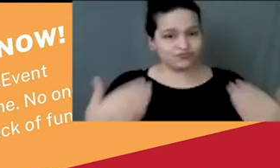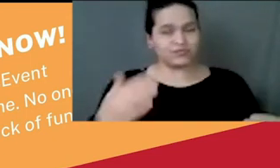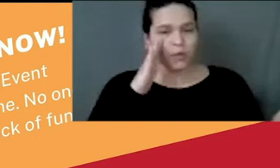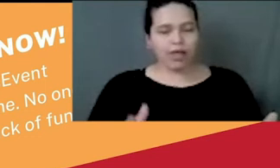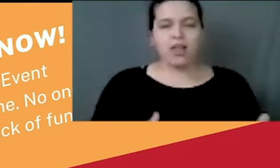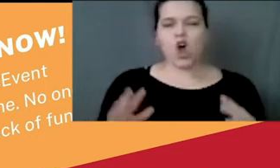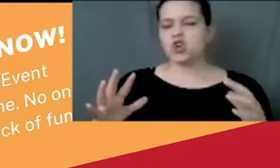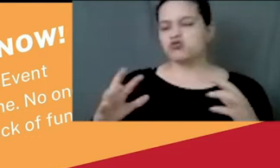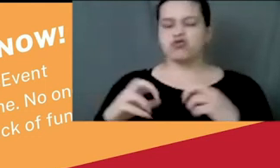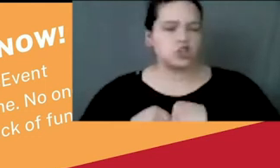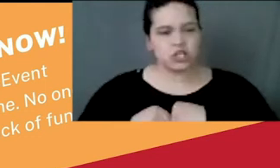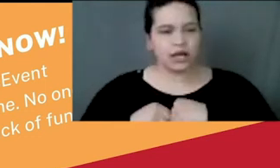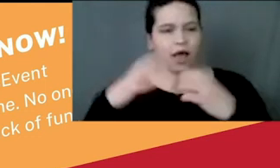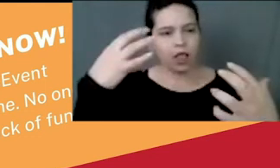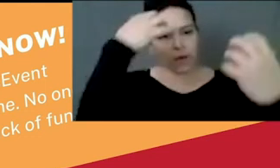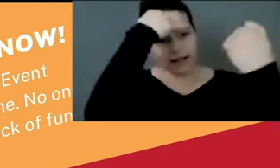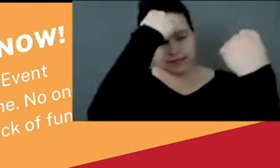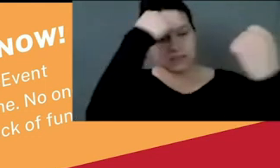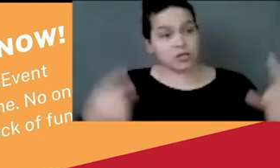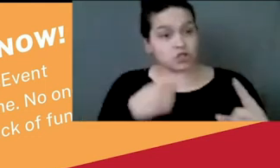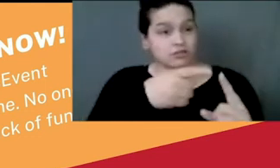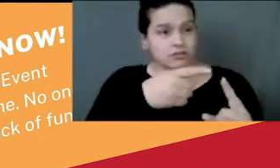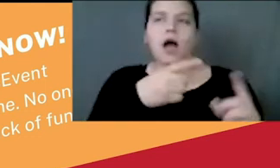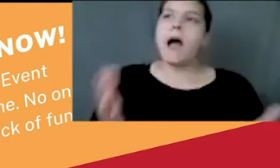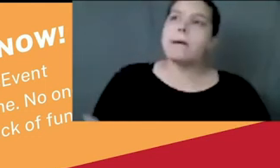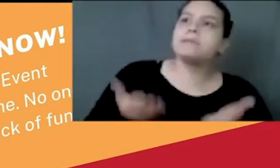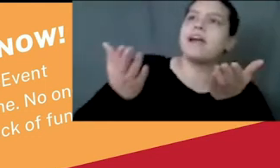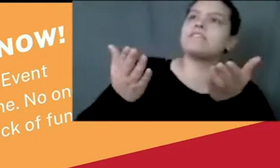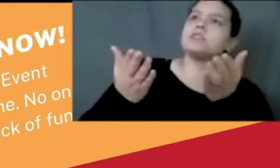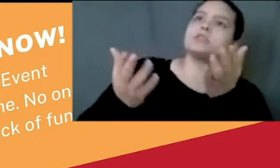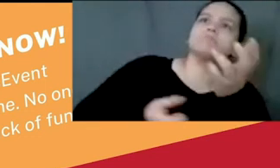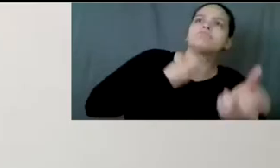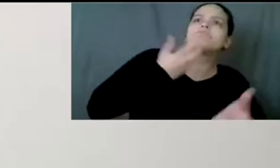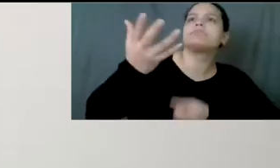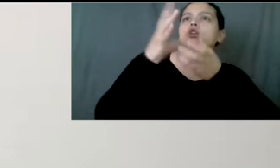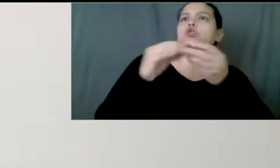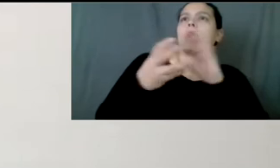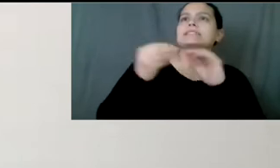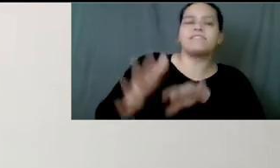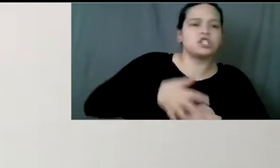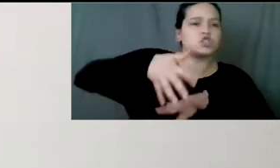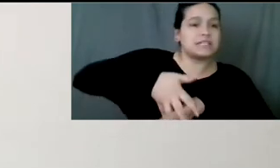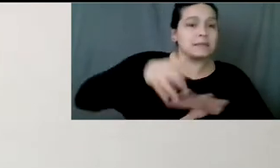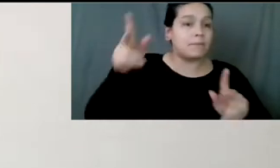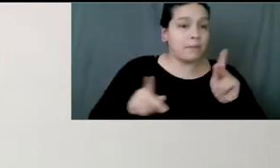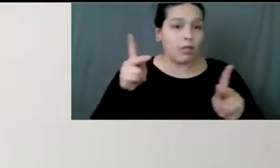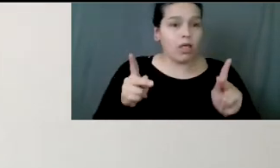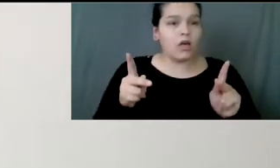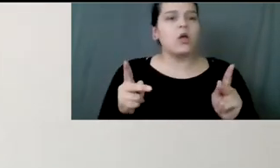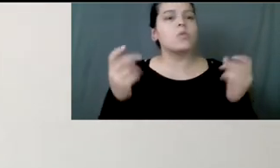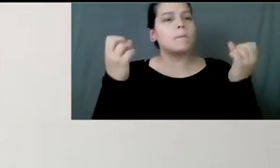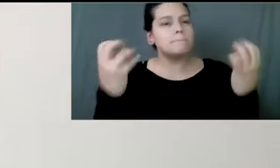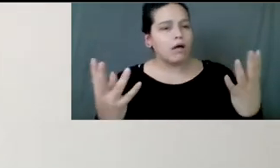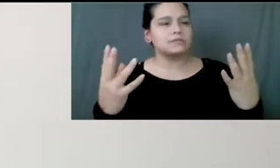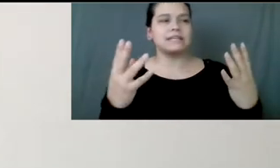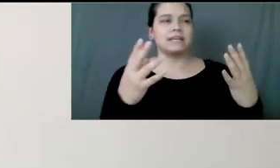Colonialism's mission is to uplift and tell the stories of indigenous people through multimedia work while supporting those doing the